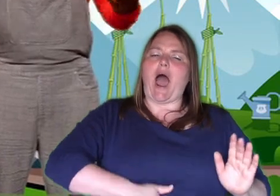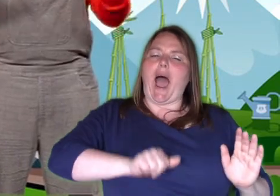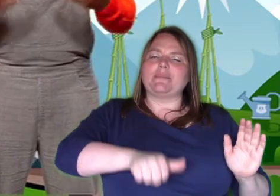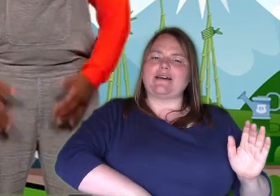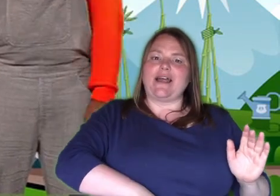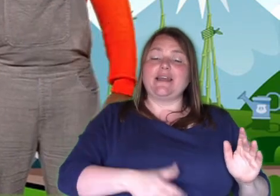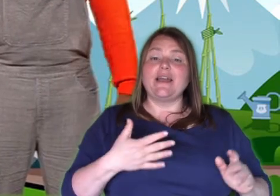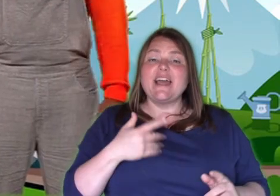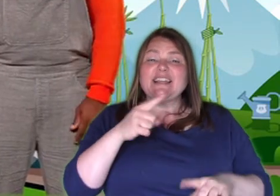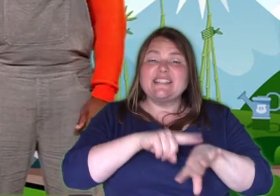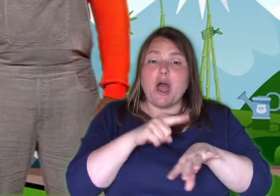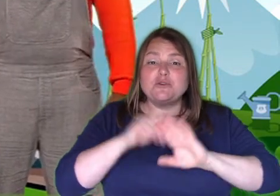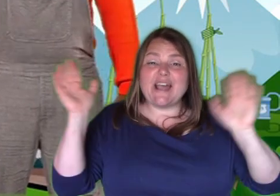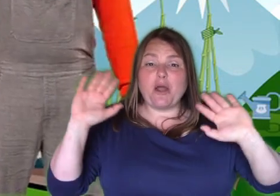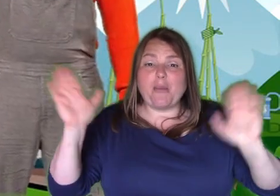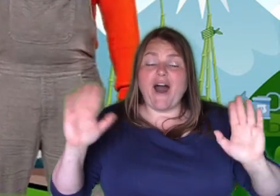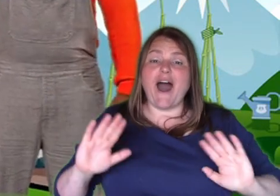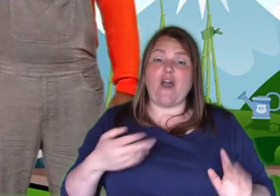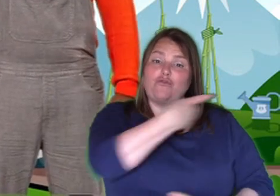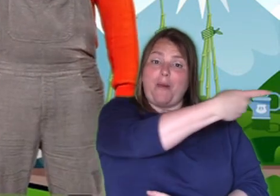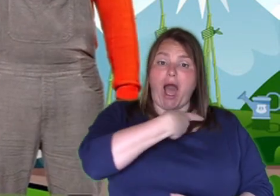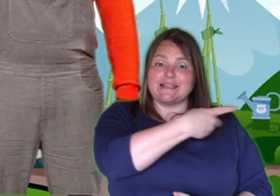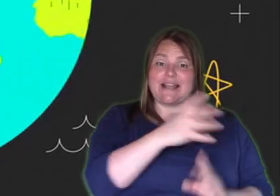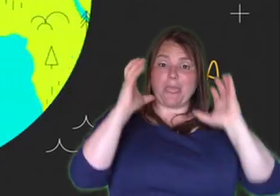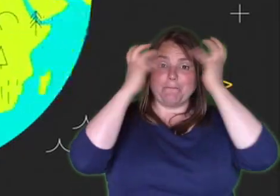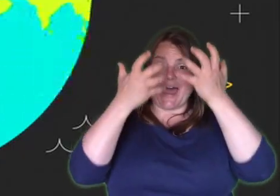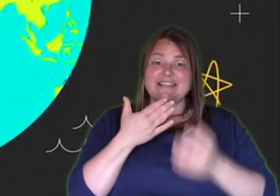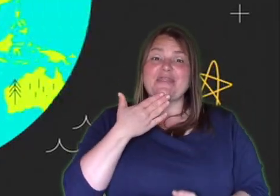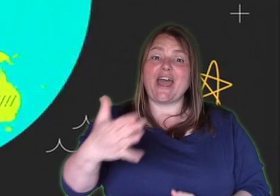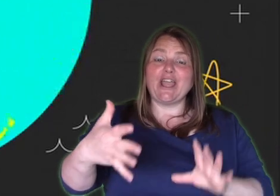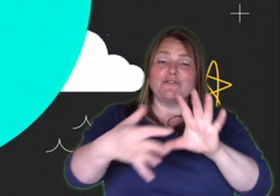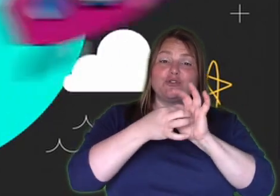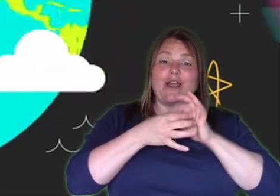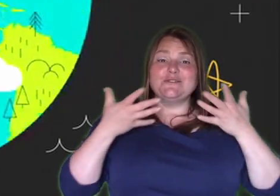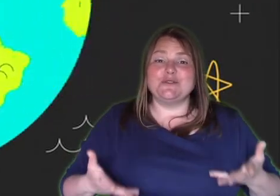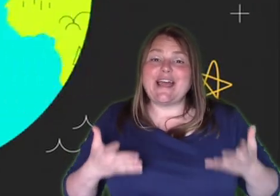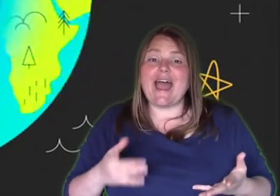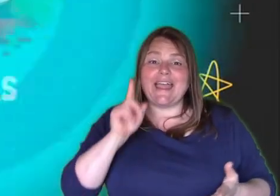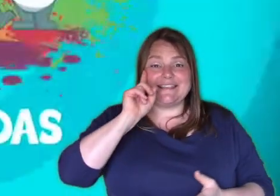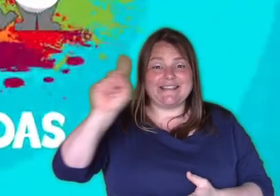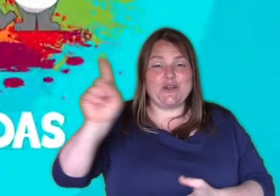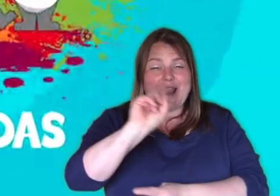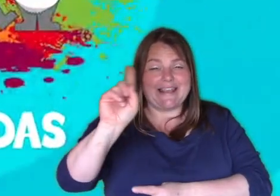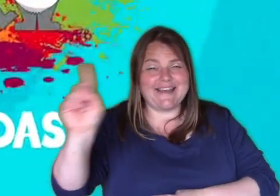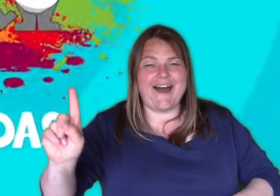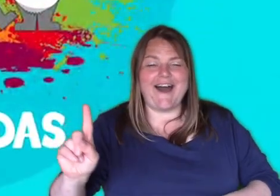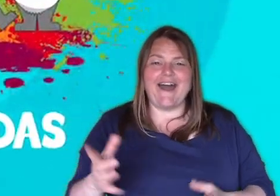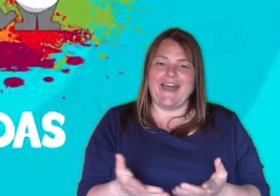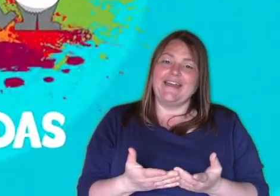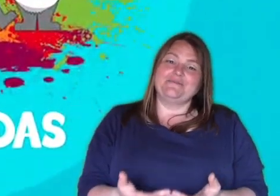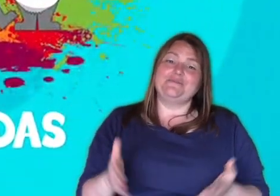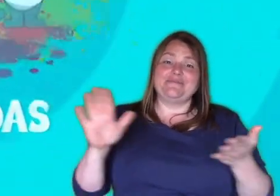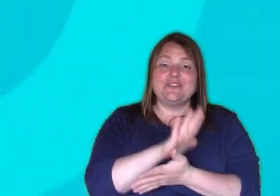A big thank you for joining us today See you next time! Join in with the world of fun With the Cheeky Pandas